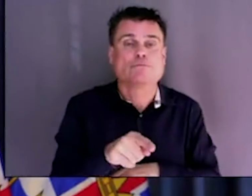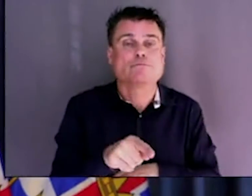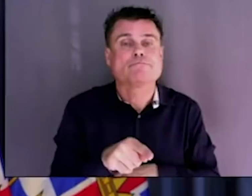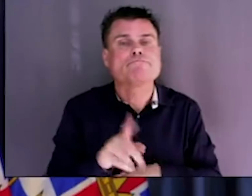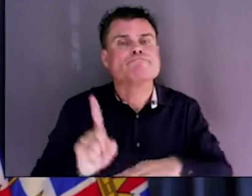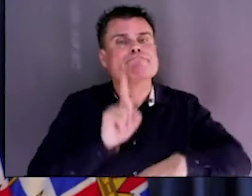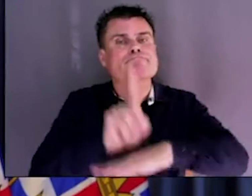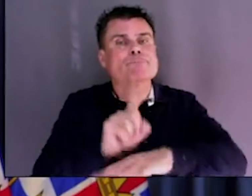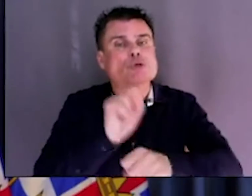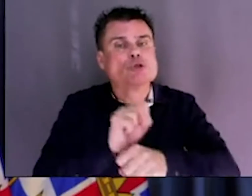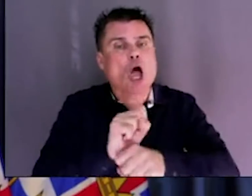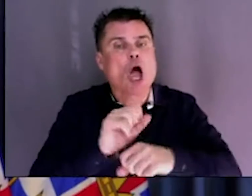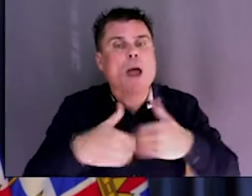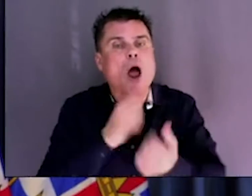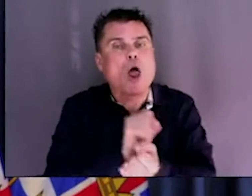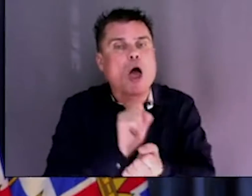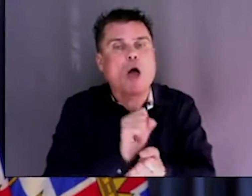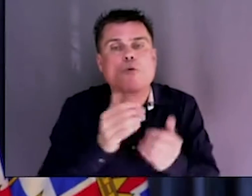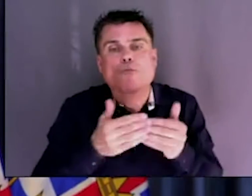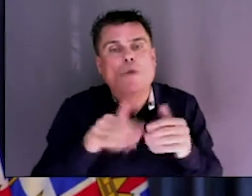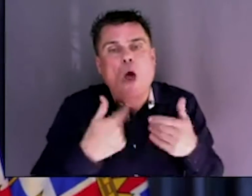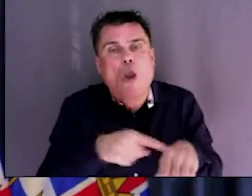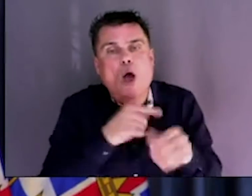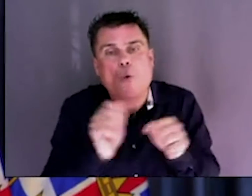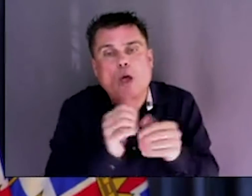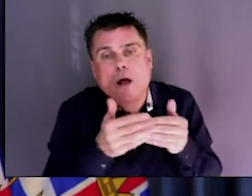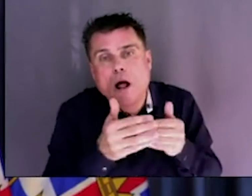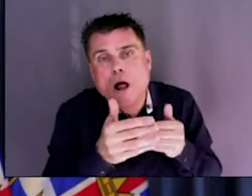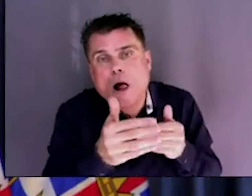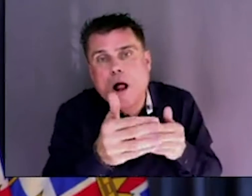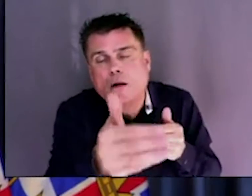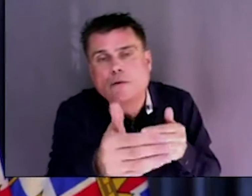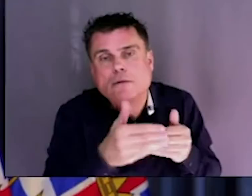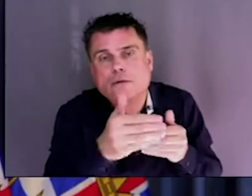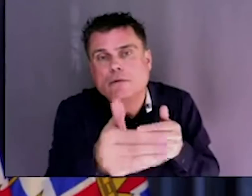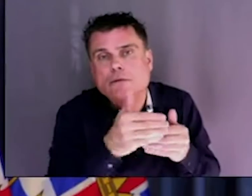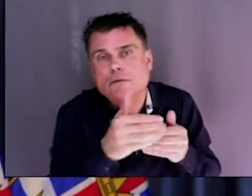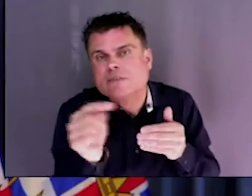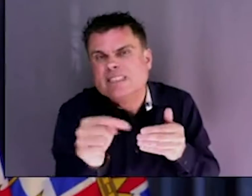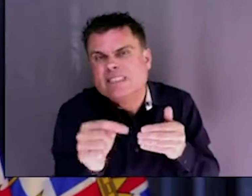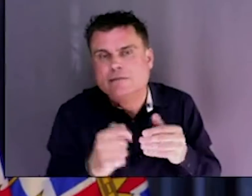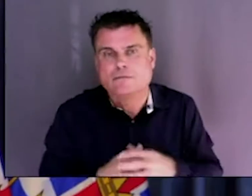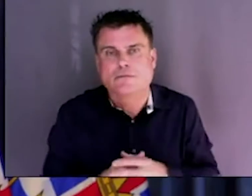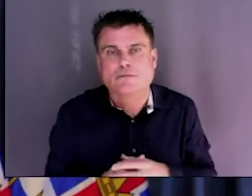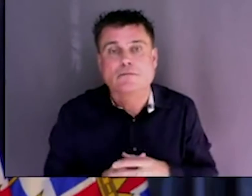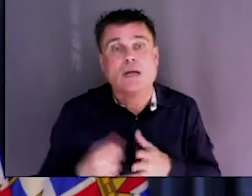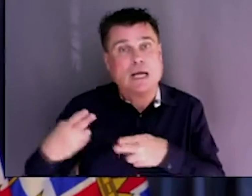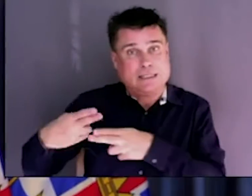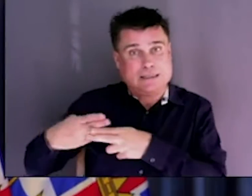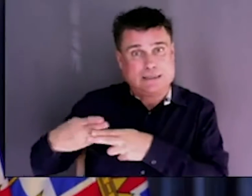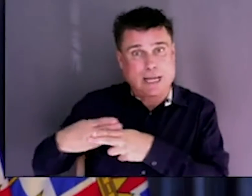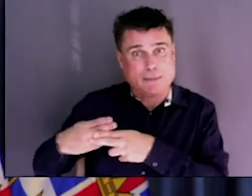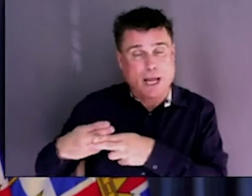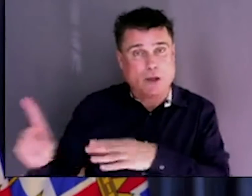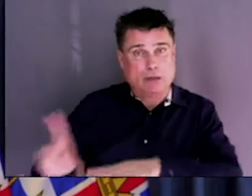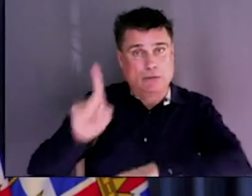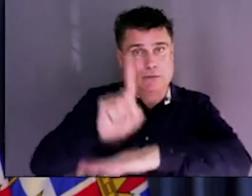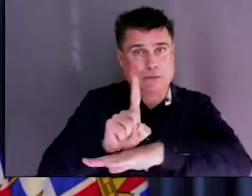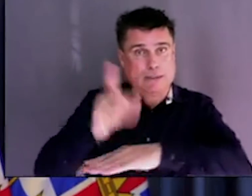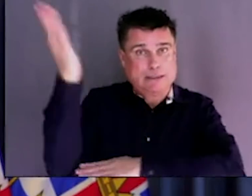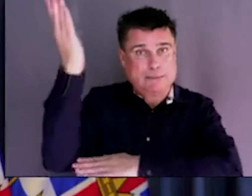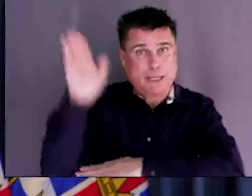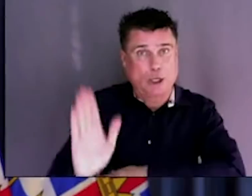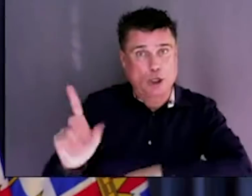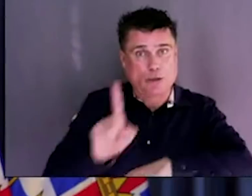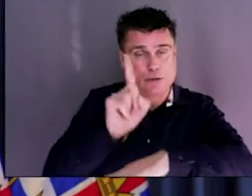We will be nominating Raj Shohan to be our designate, to be the speaker. We're hopeful that he will have unanimous support